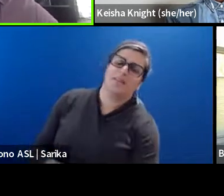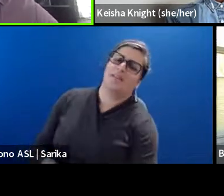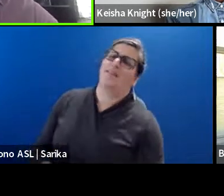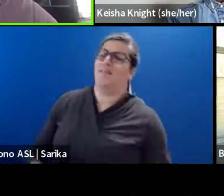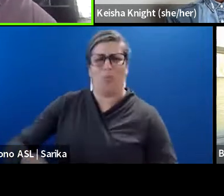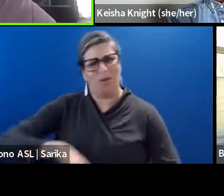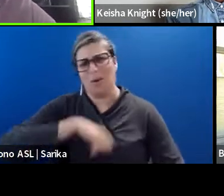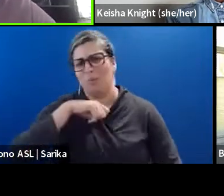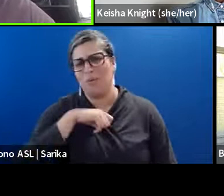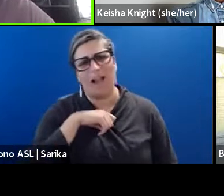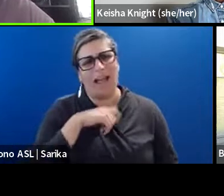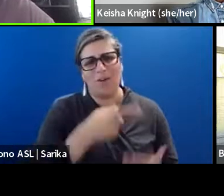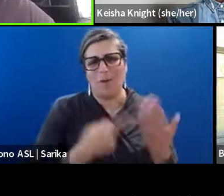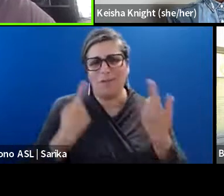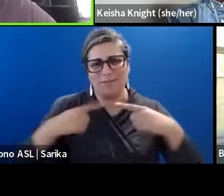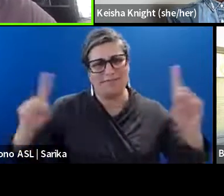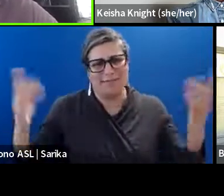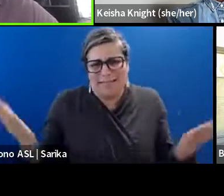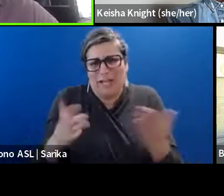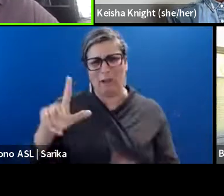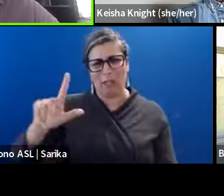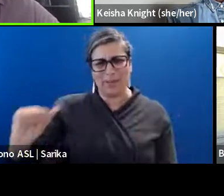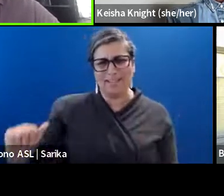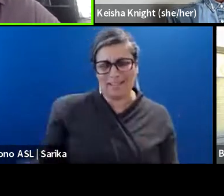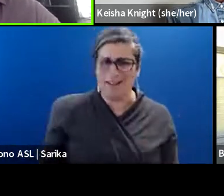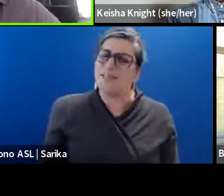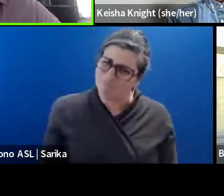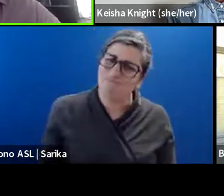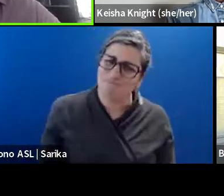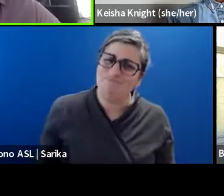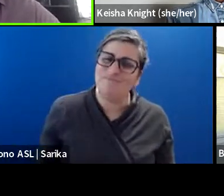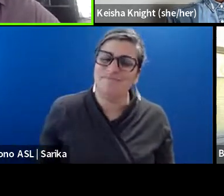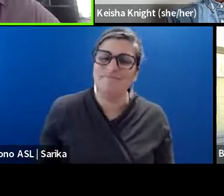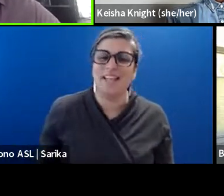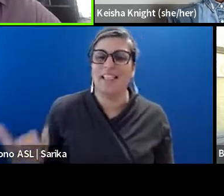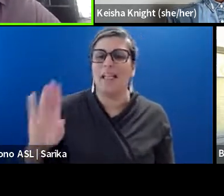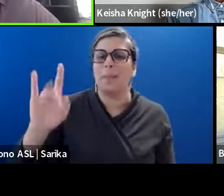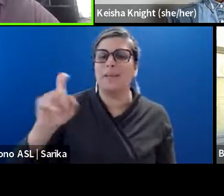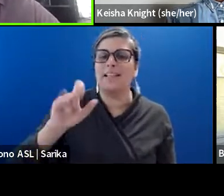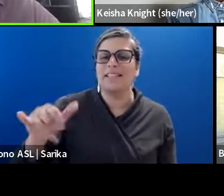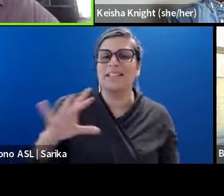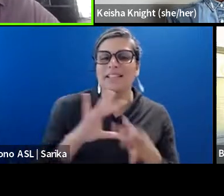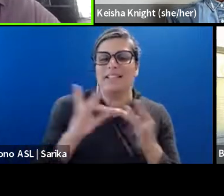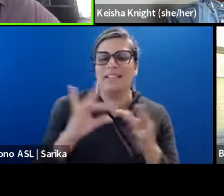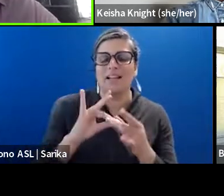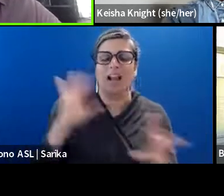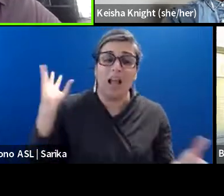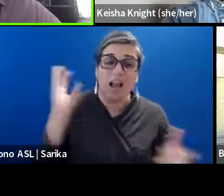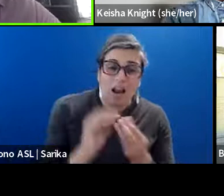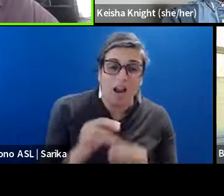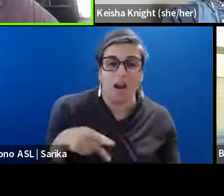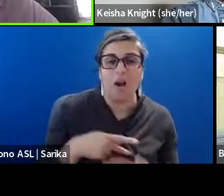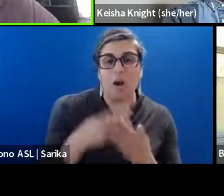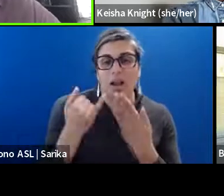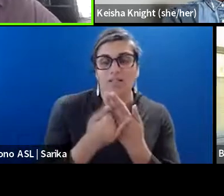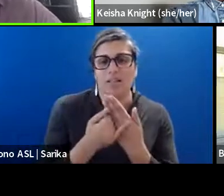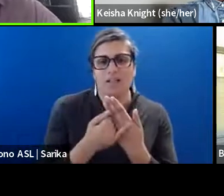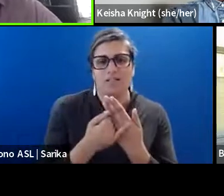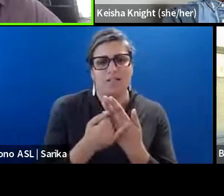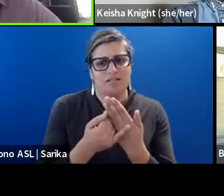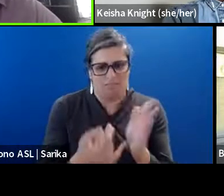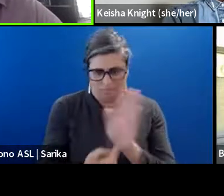what we've accomplished here in Louisiana. And I think like Betsy said, the amount of projects speak for themselves,